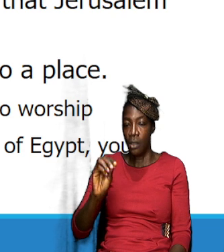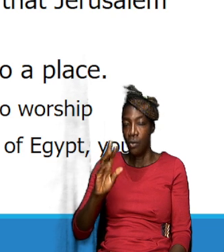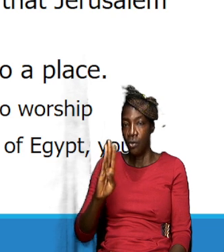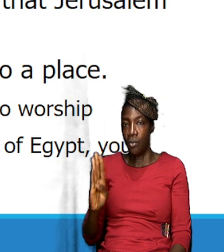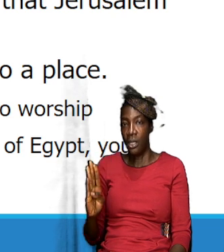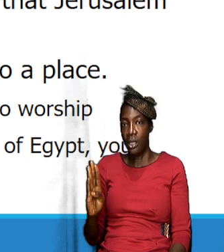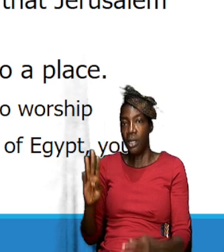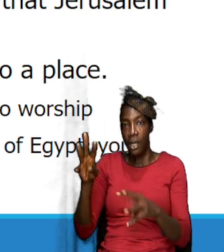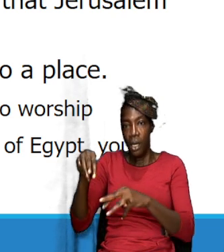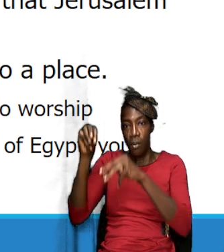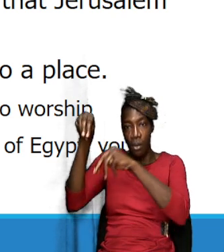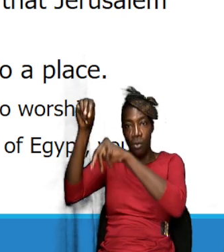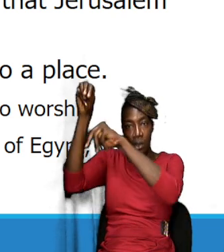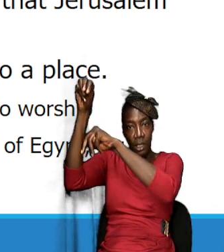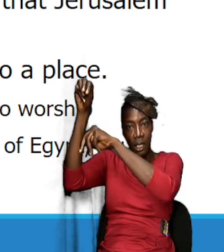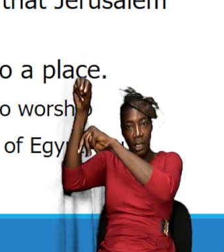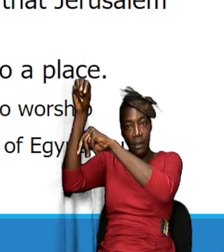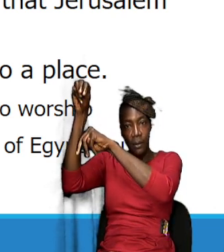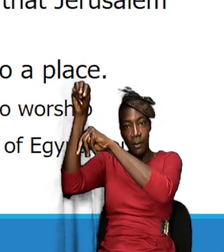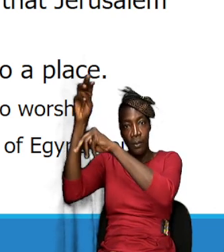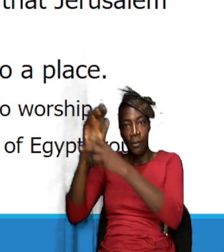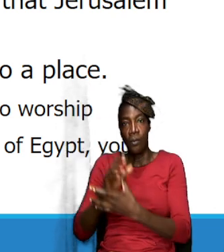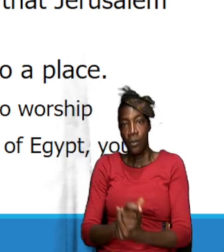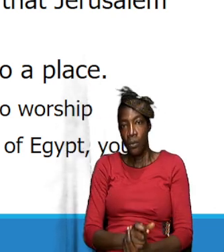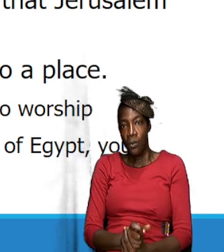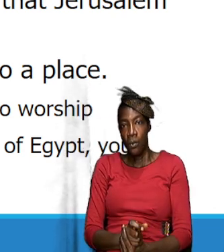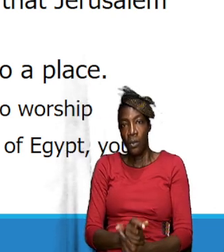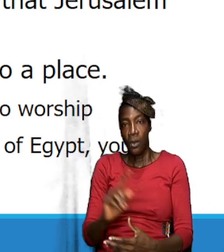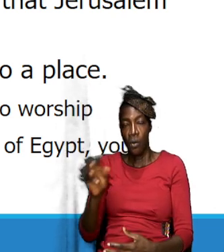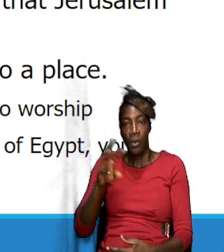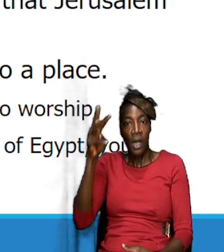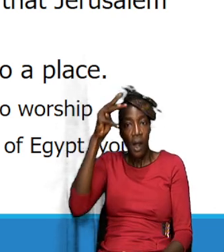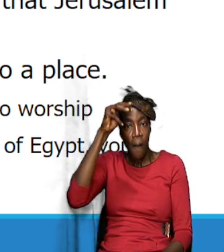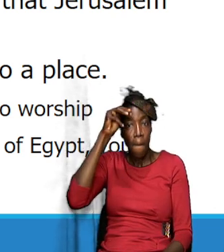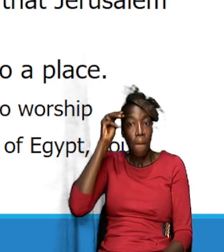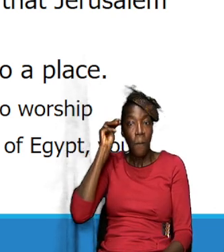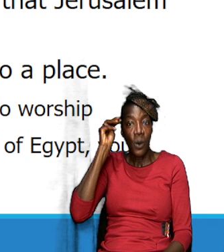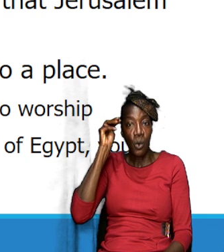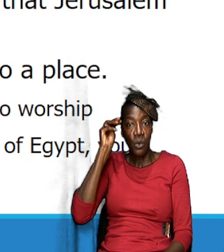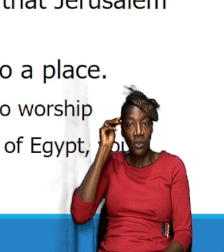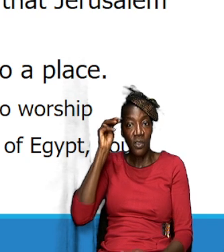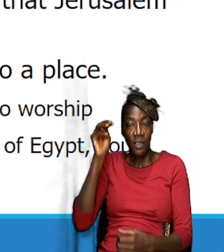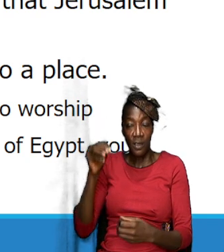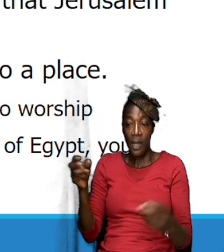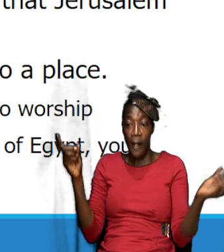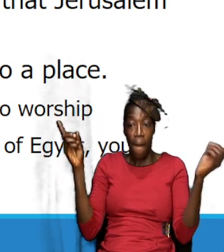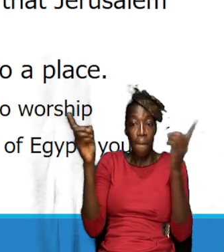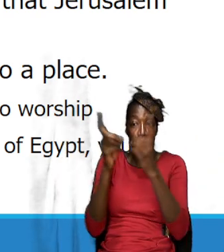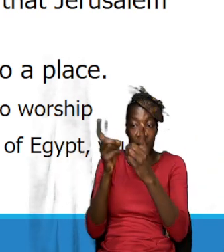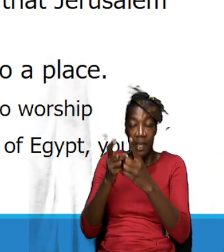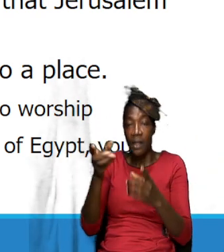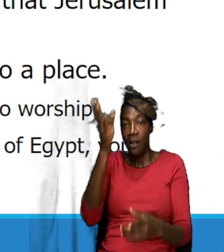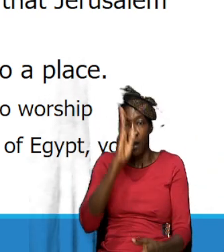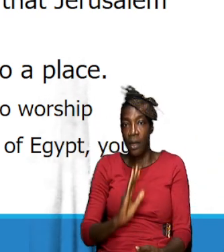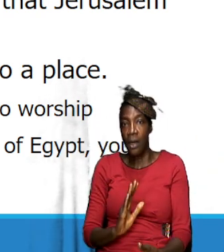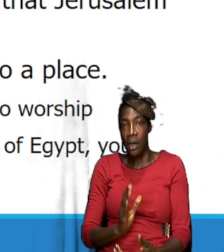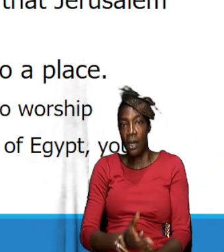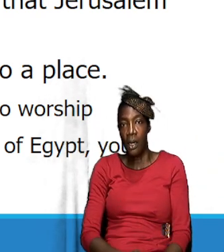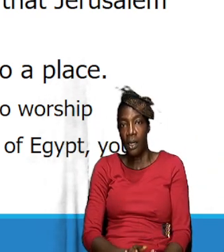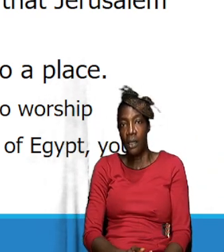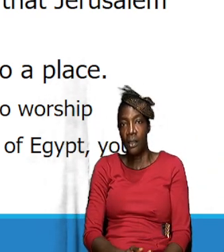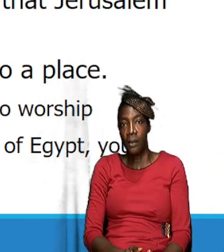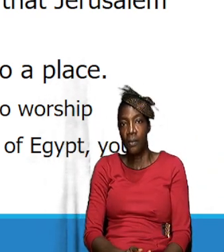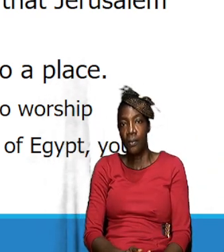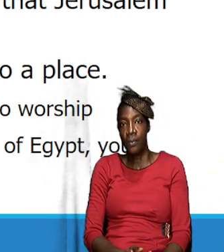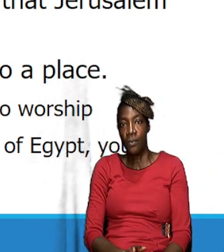pronouncing that wrong was a mountain where Moses actually met with God and there